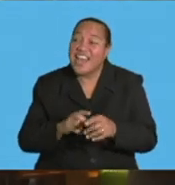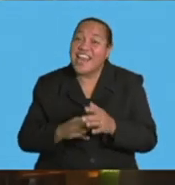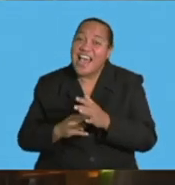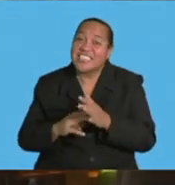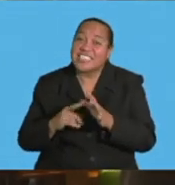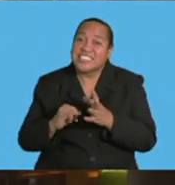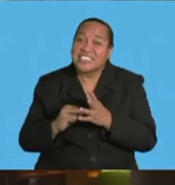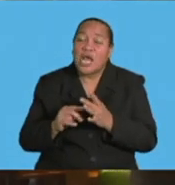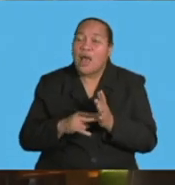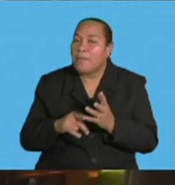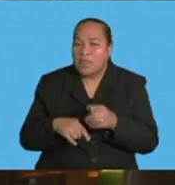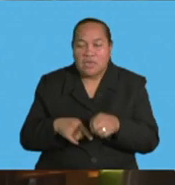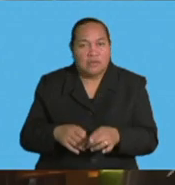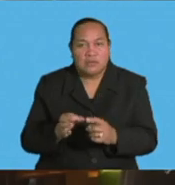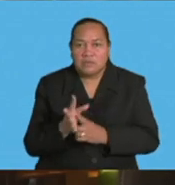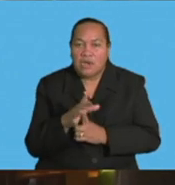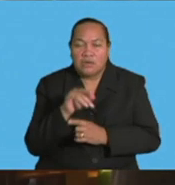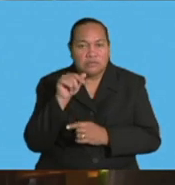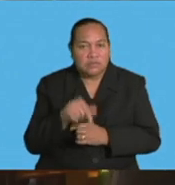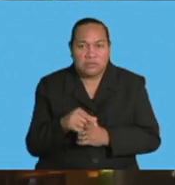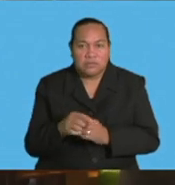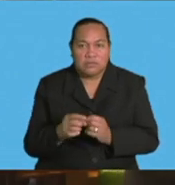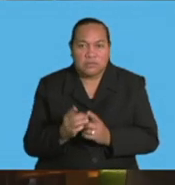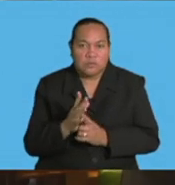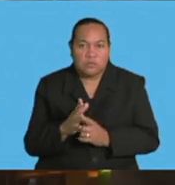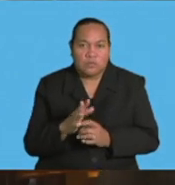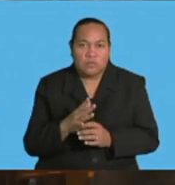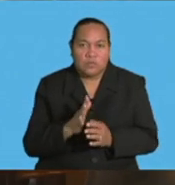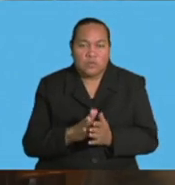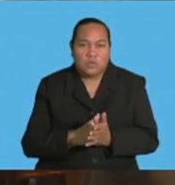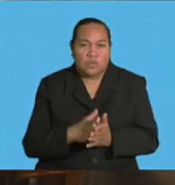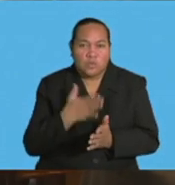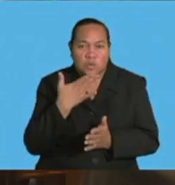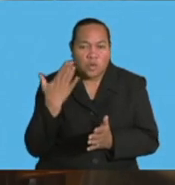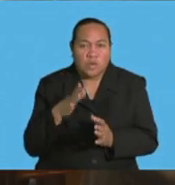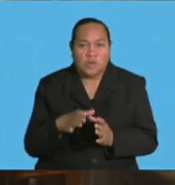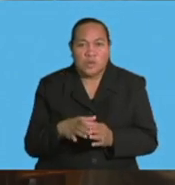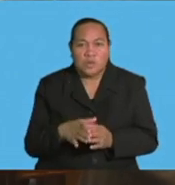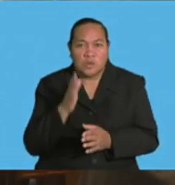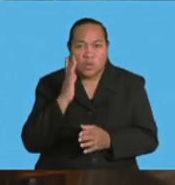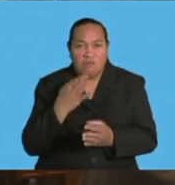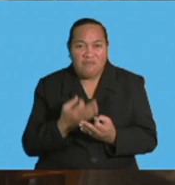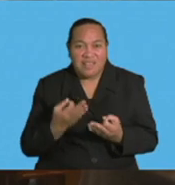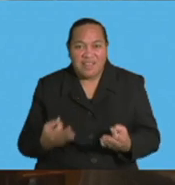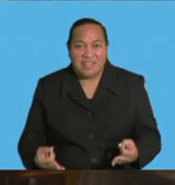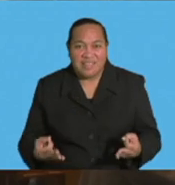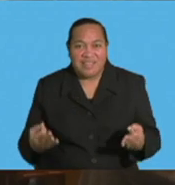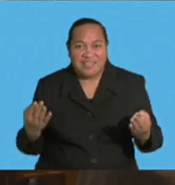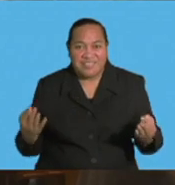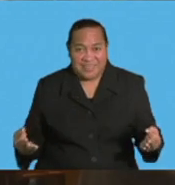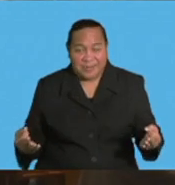will be a state-of-the-art facility. And the